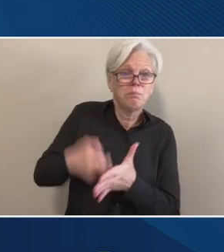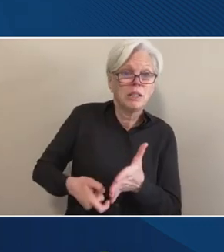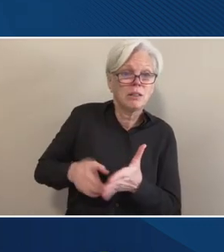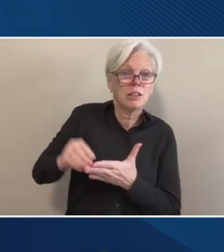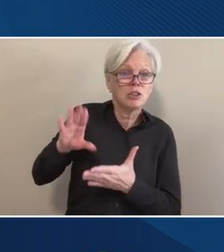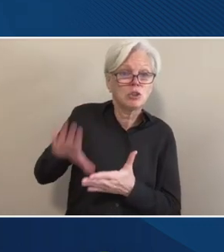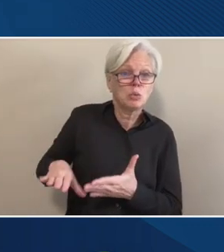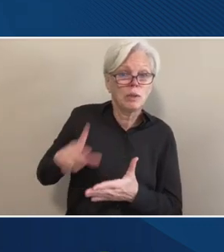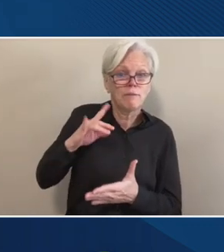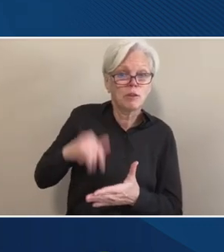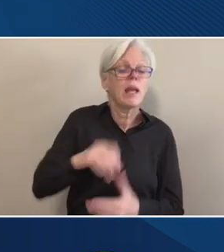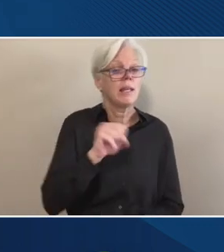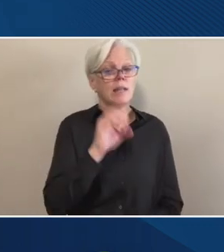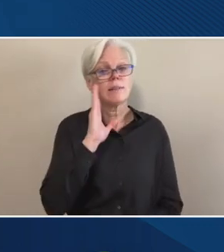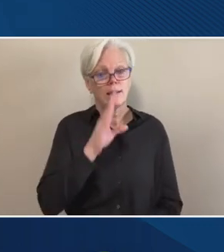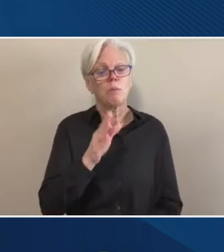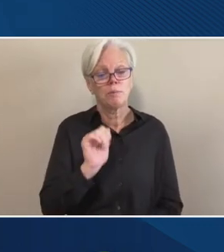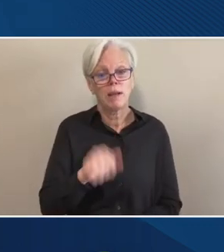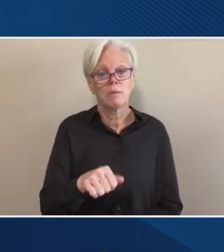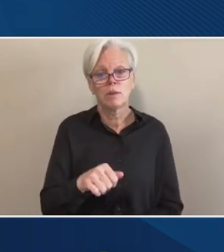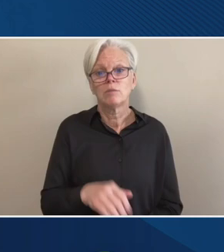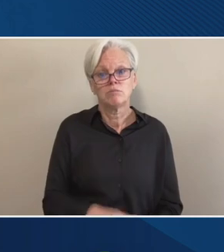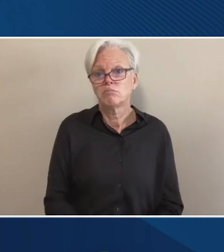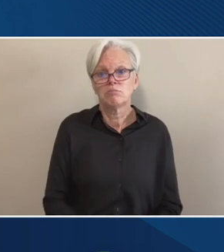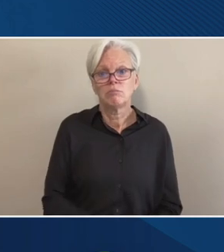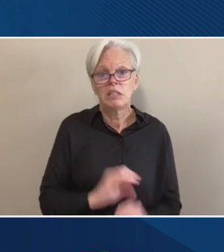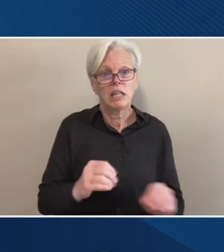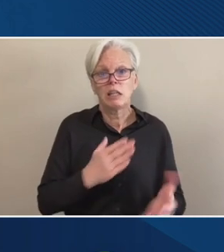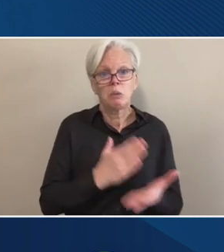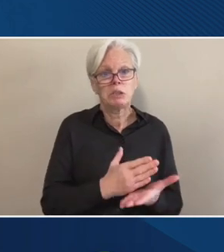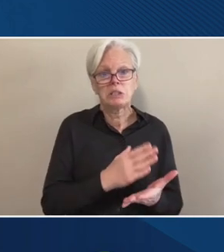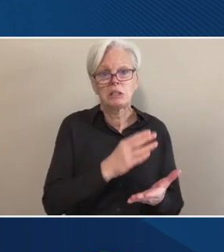Yes, they would. There's nothing that would prevent them from doing that.